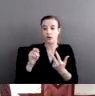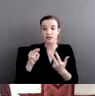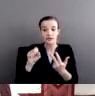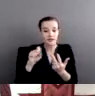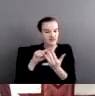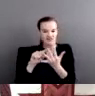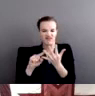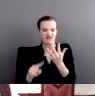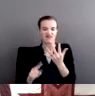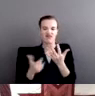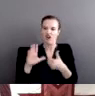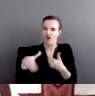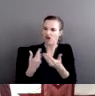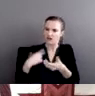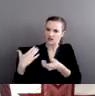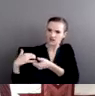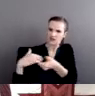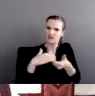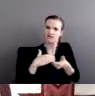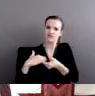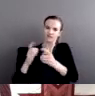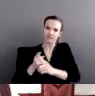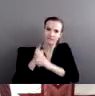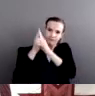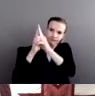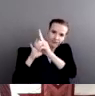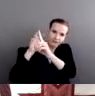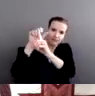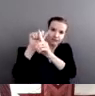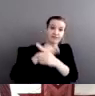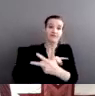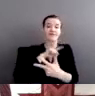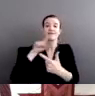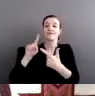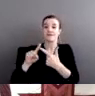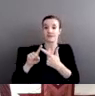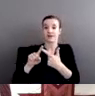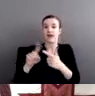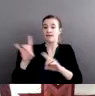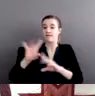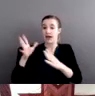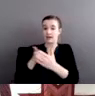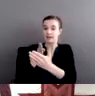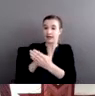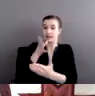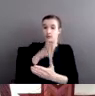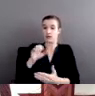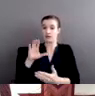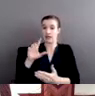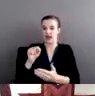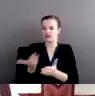on this issue. And we were able to get the Violence Against Women Act reauthorized in 2013.